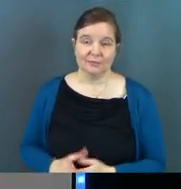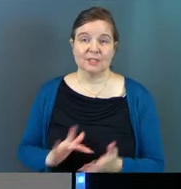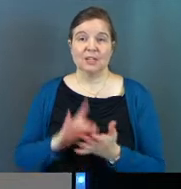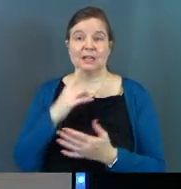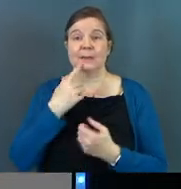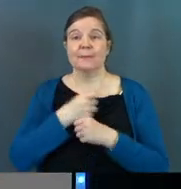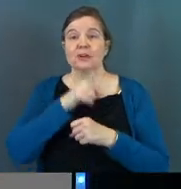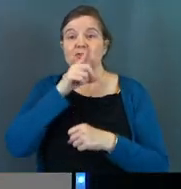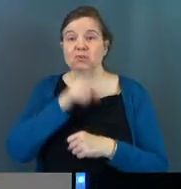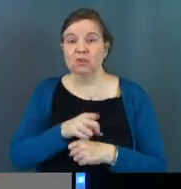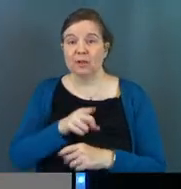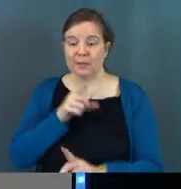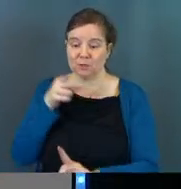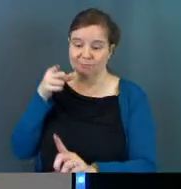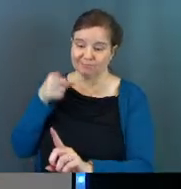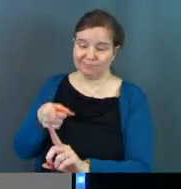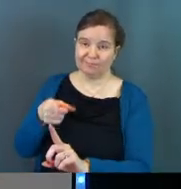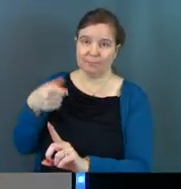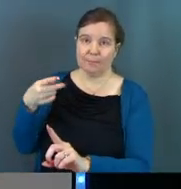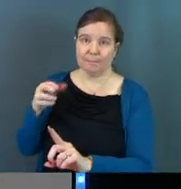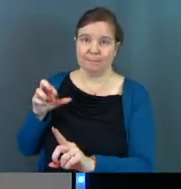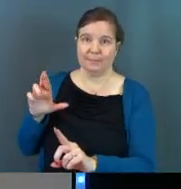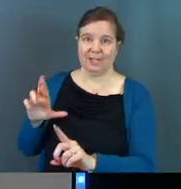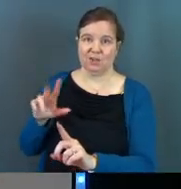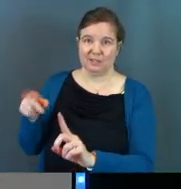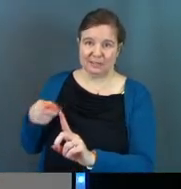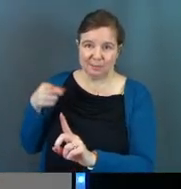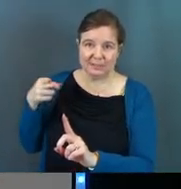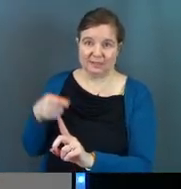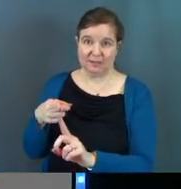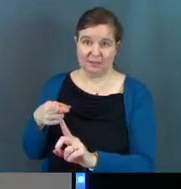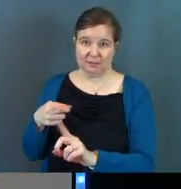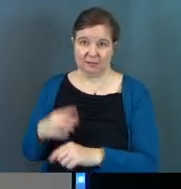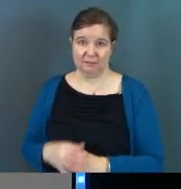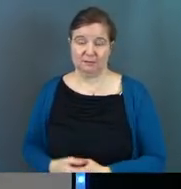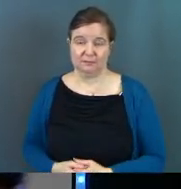said, make sure that you point out Peter specifically.